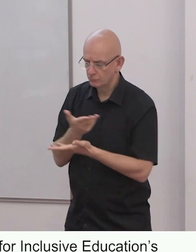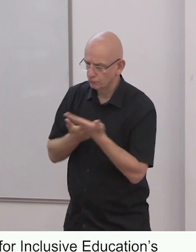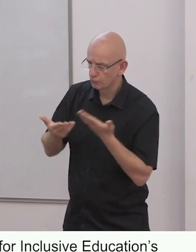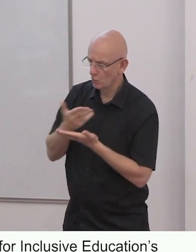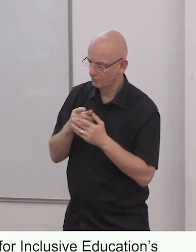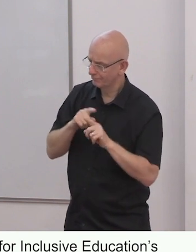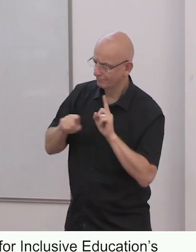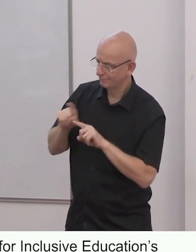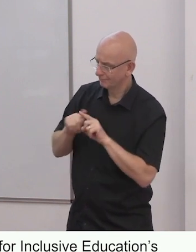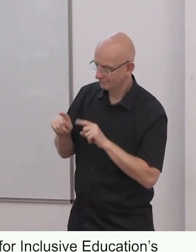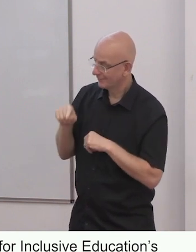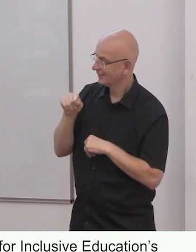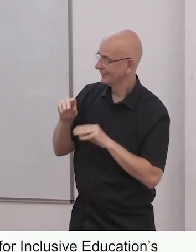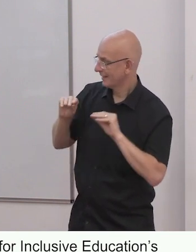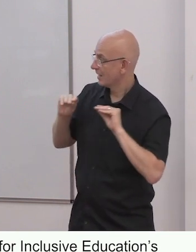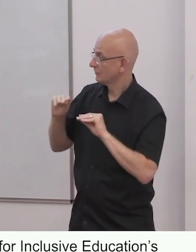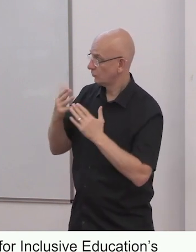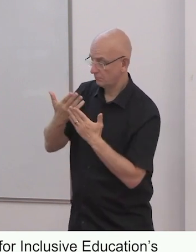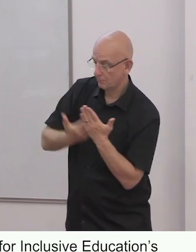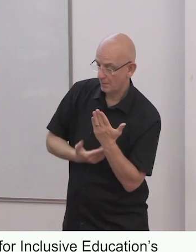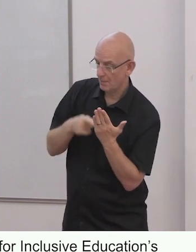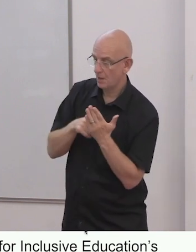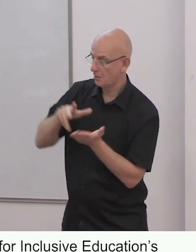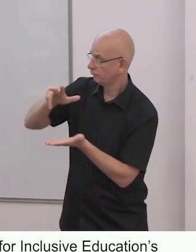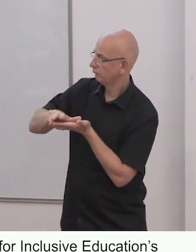examples later on in this presentation.